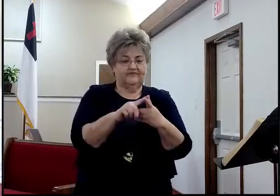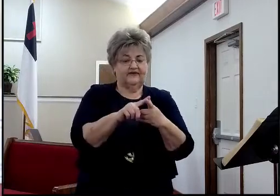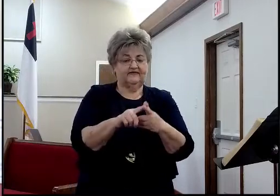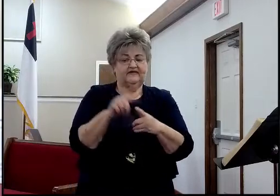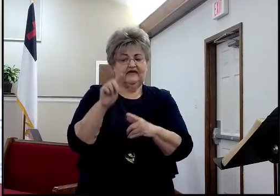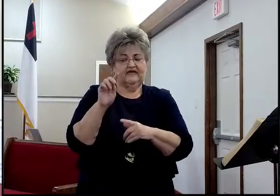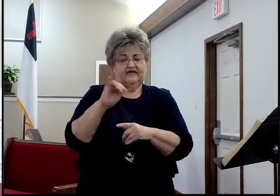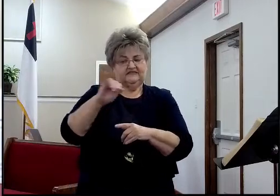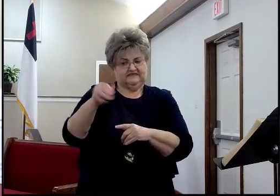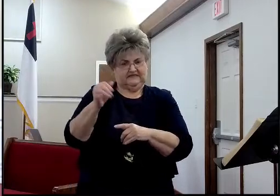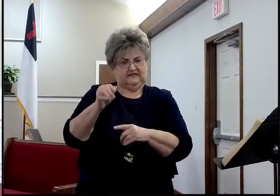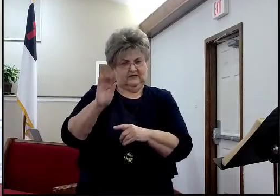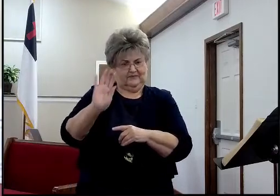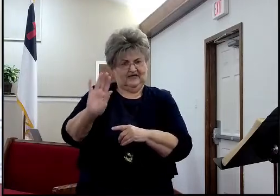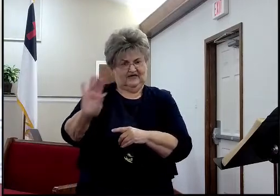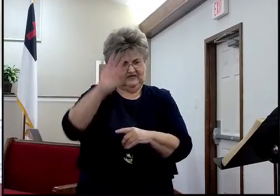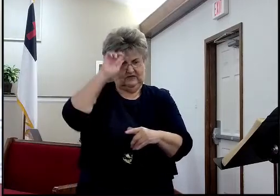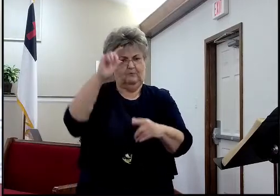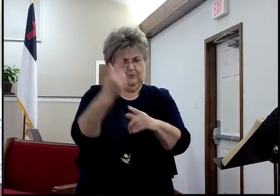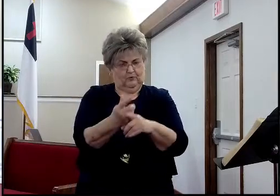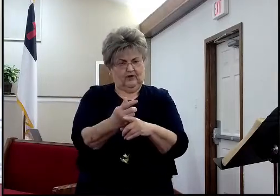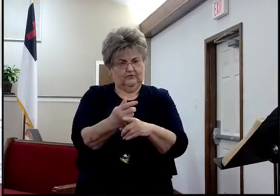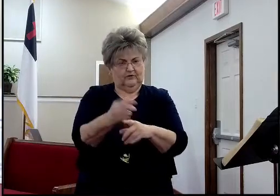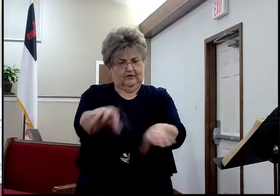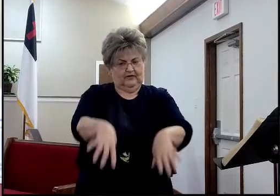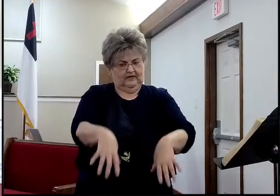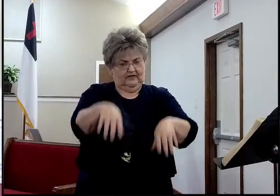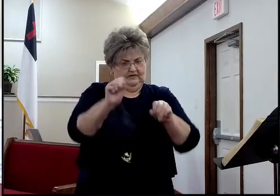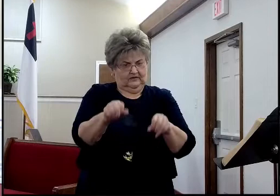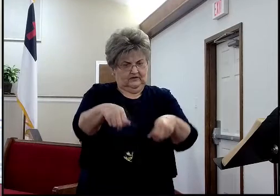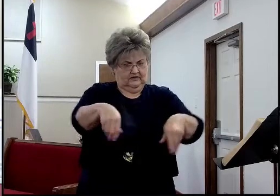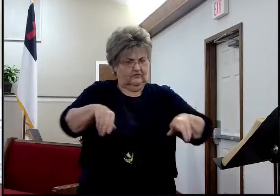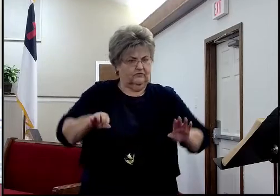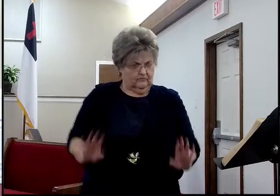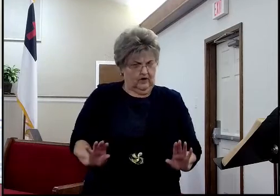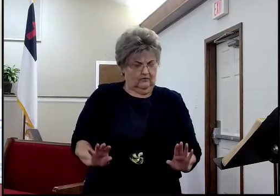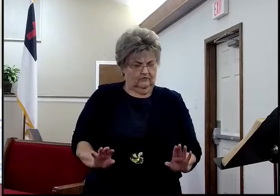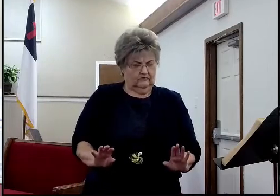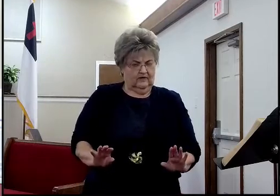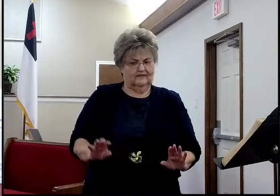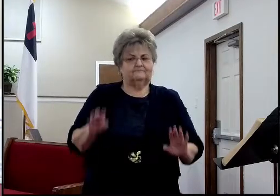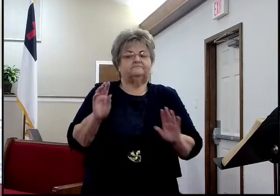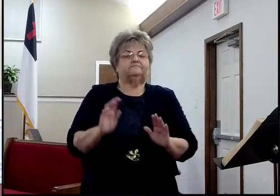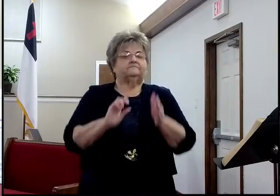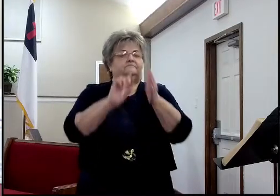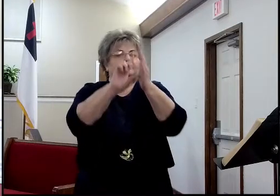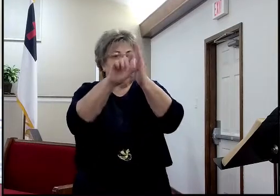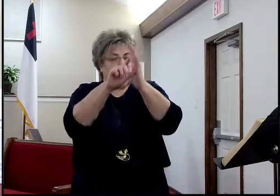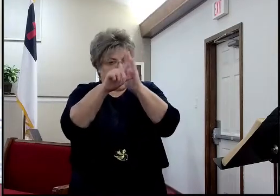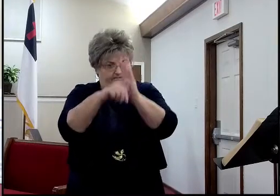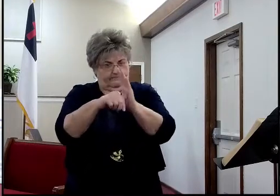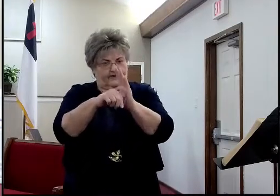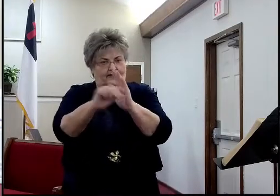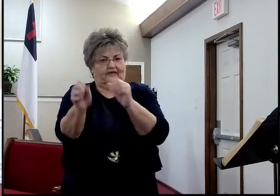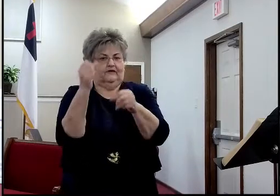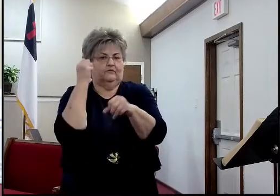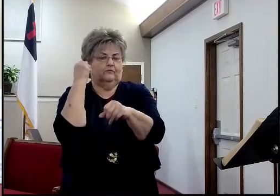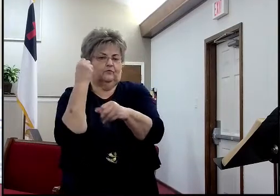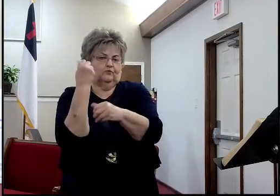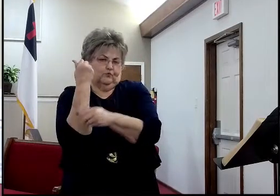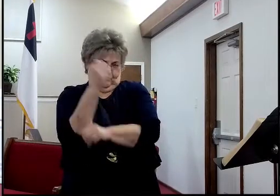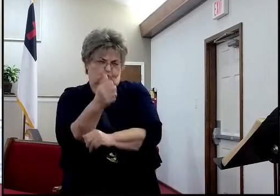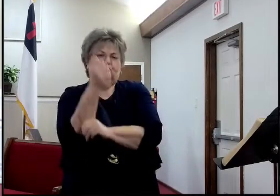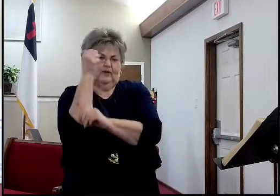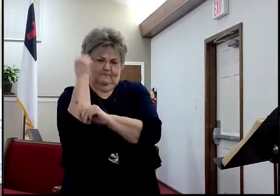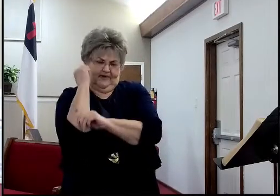throne. And then, his brother decided, several years later, to rebel against Babylon. And so, well, the Babylonian conquest came back, the war